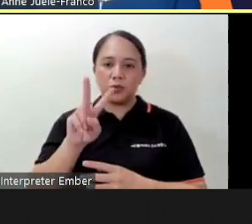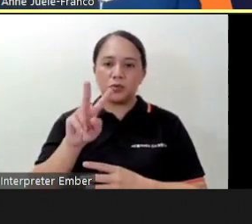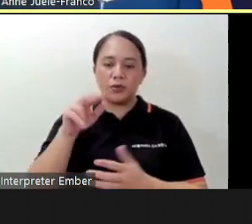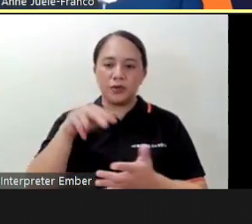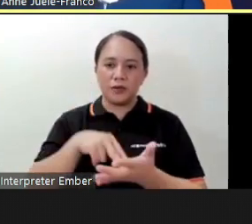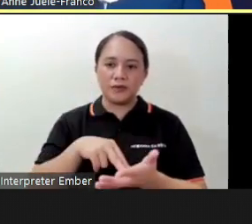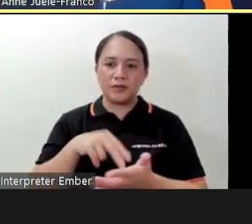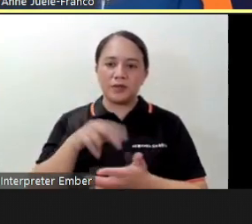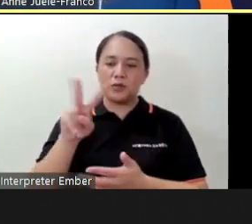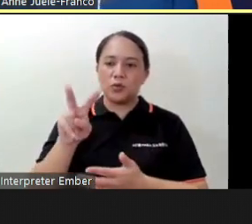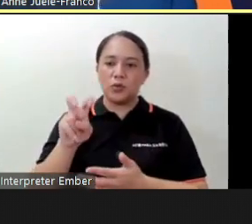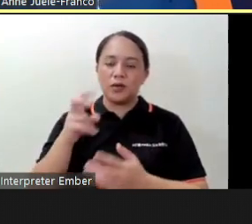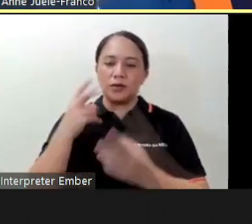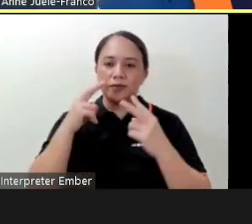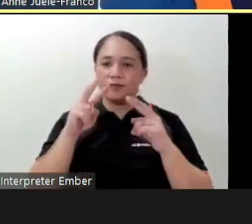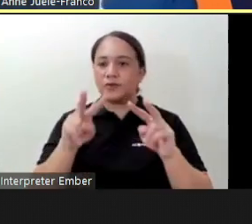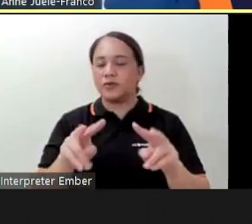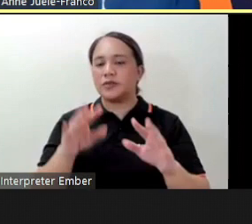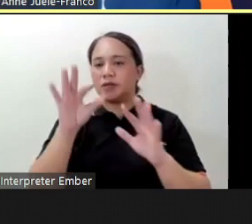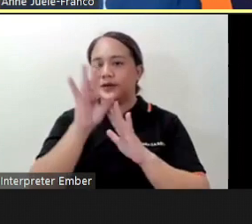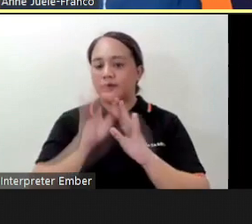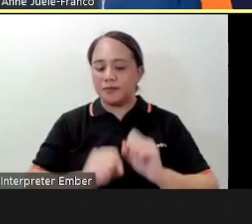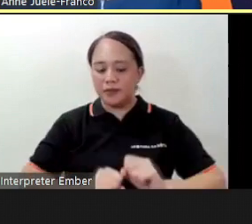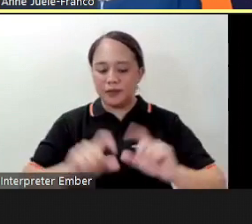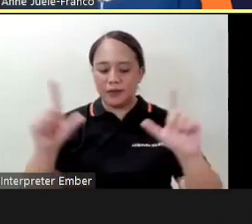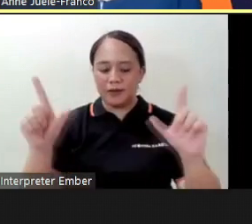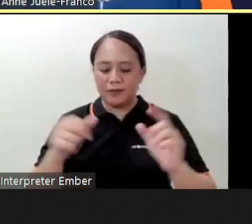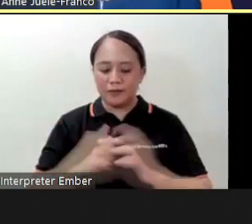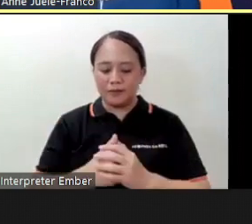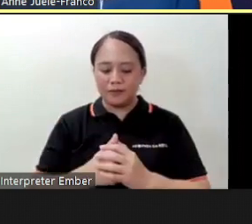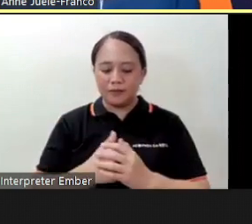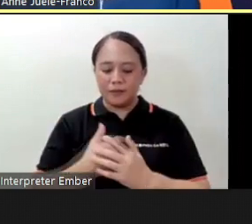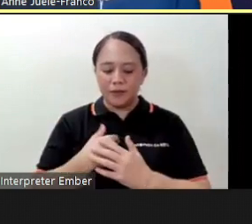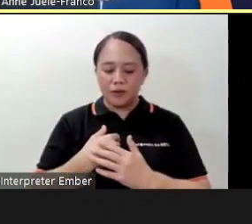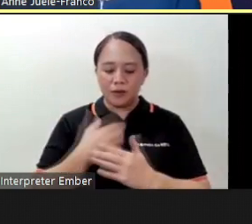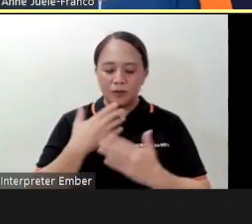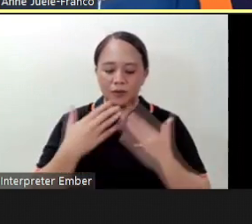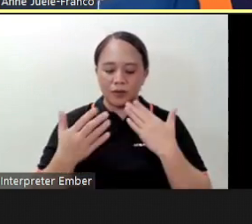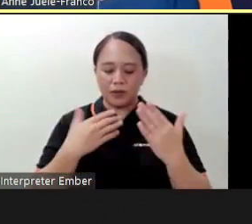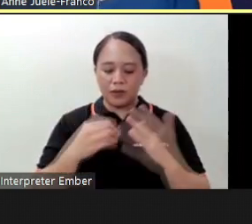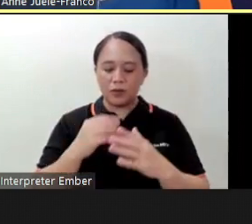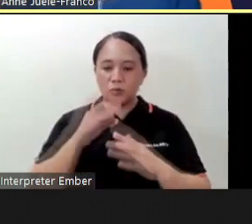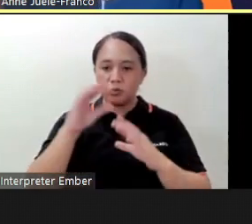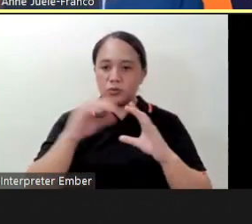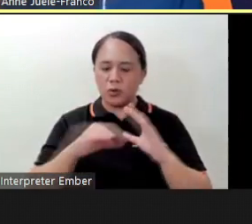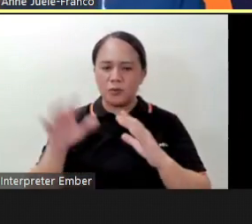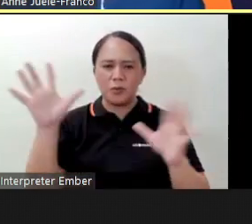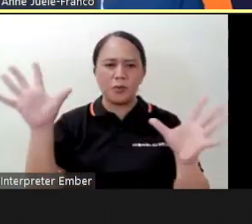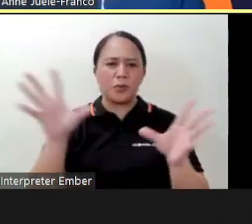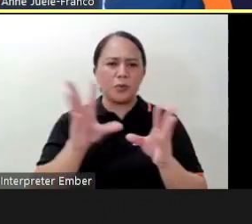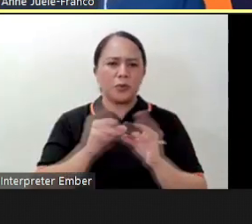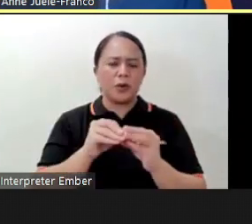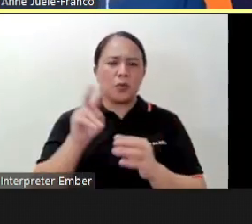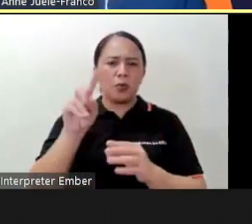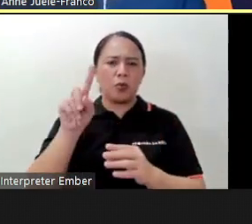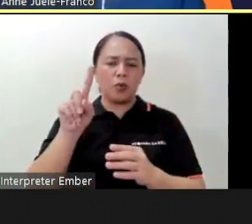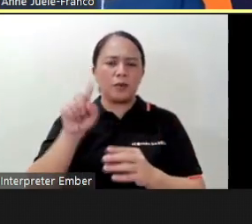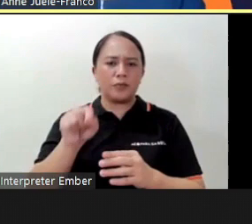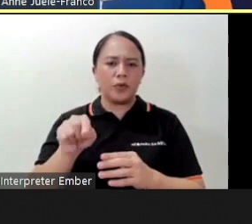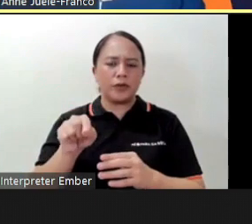viewers on Facebook Live thank you very much everyone and on Zoom we have a total of 1